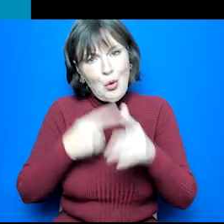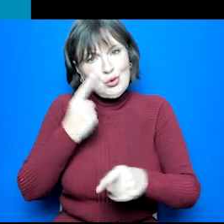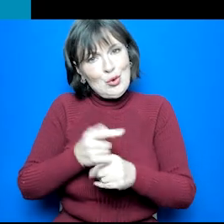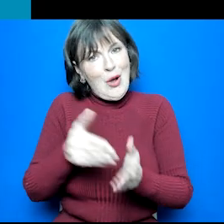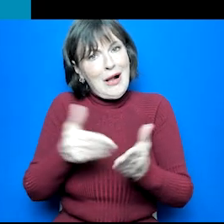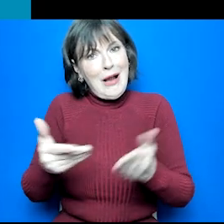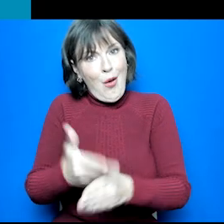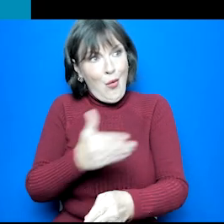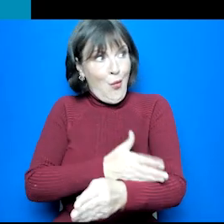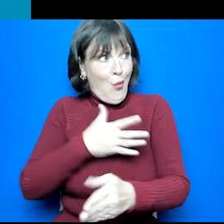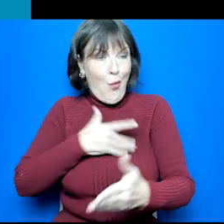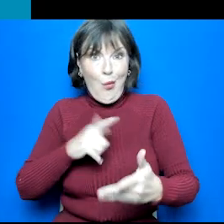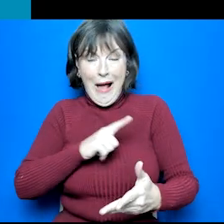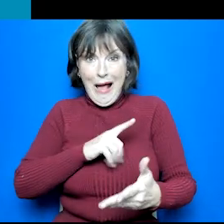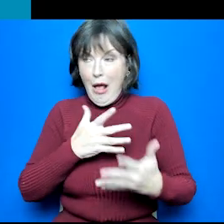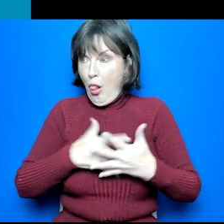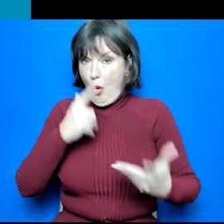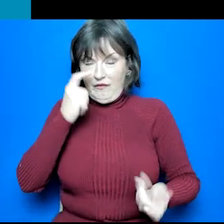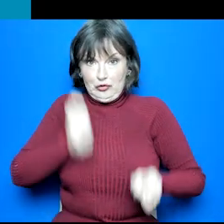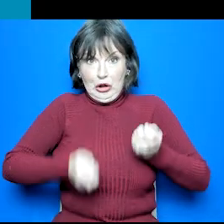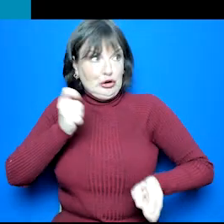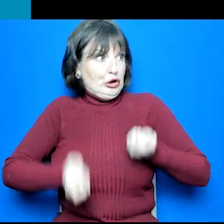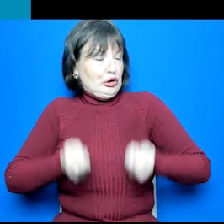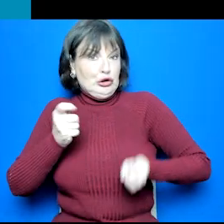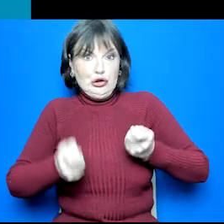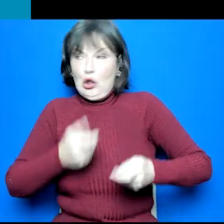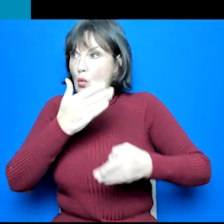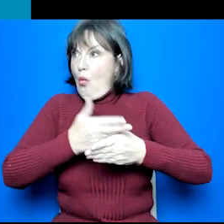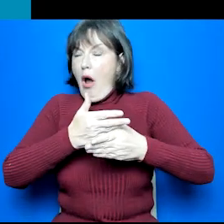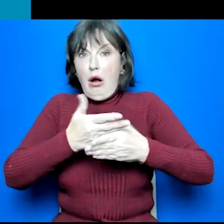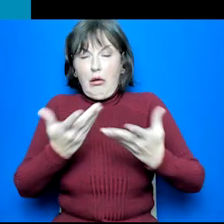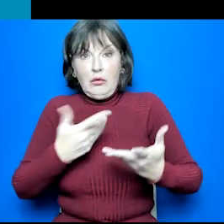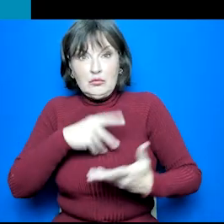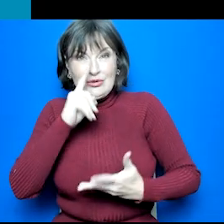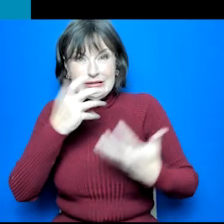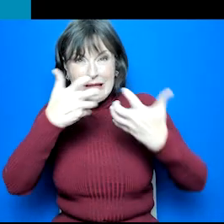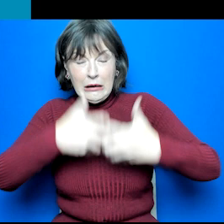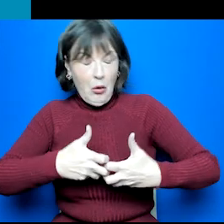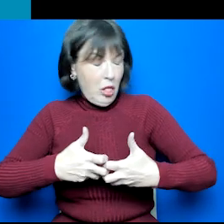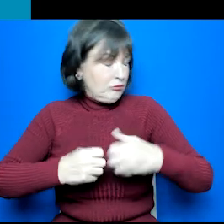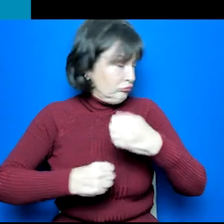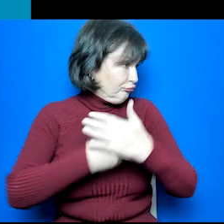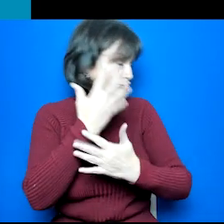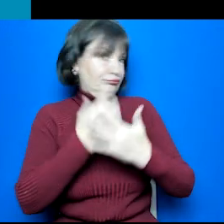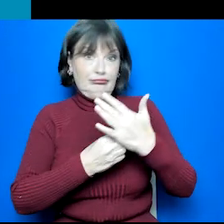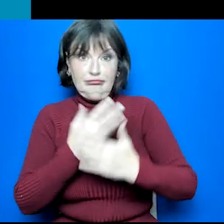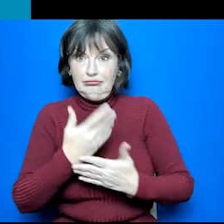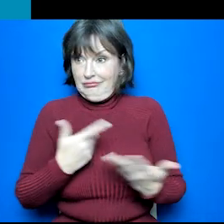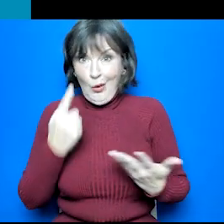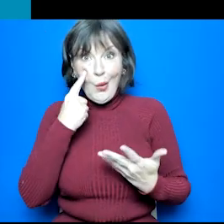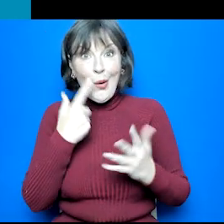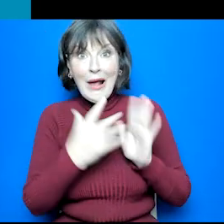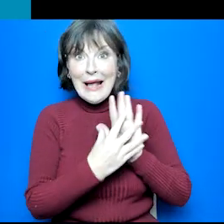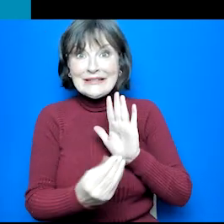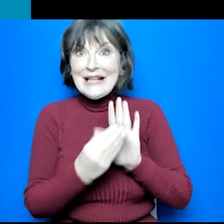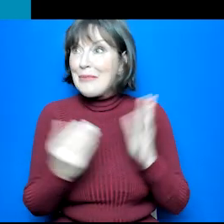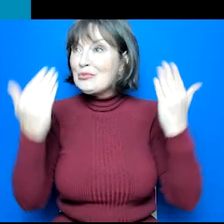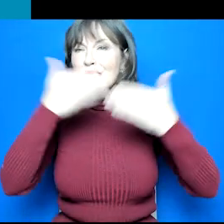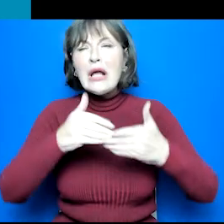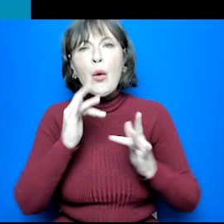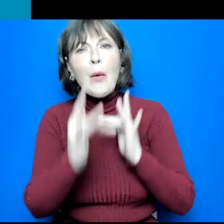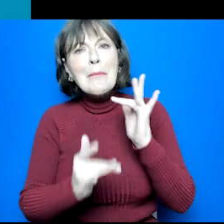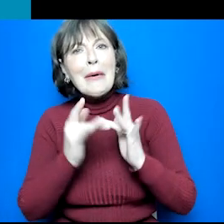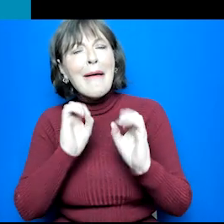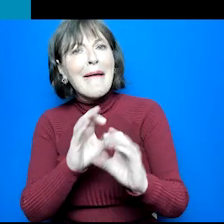of work. We have all seen how technology has massively changed how we work and live. The device you're using to access this webinar today is probably the best